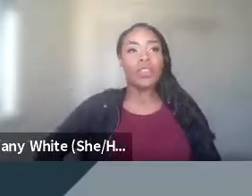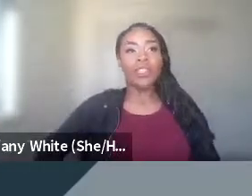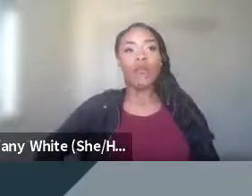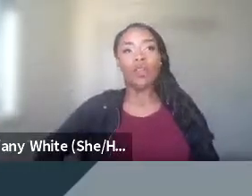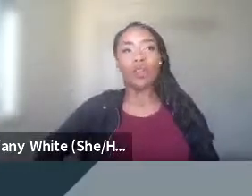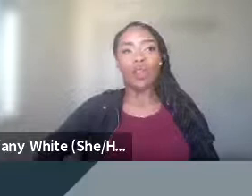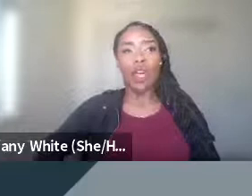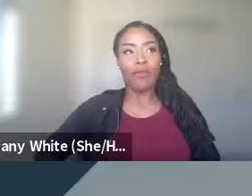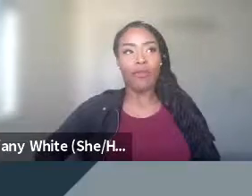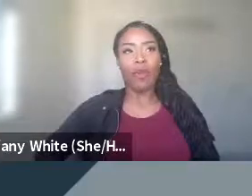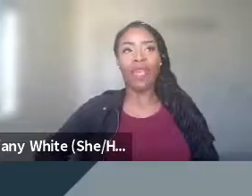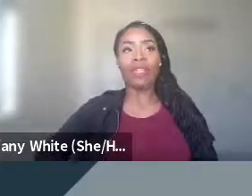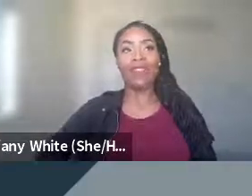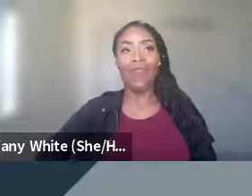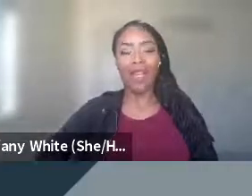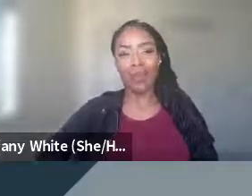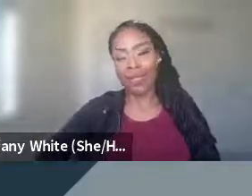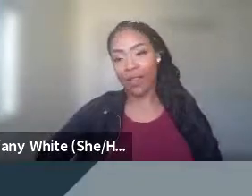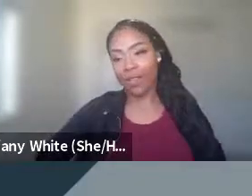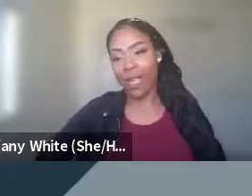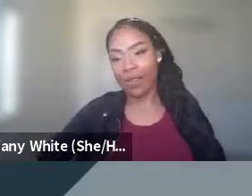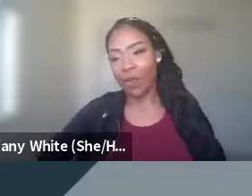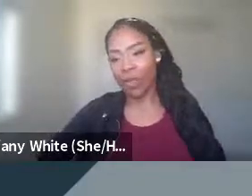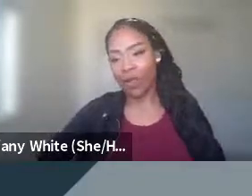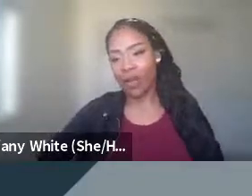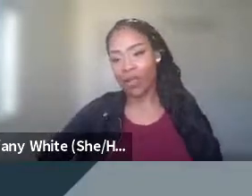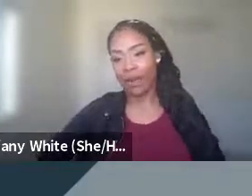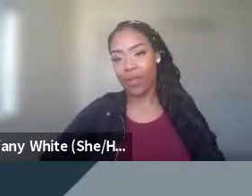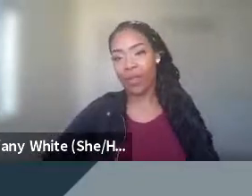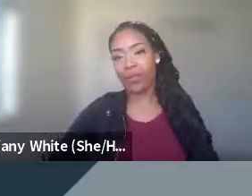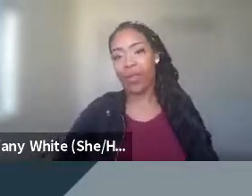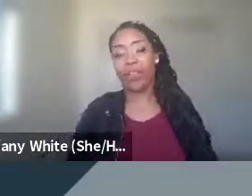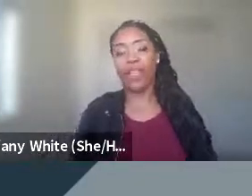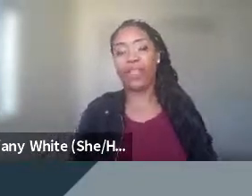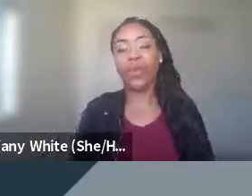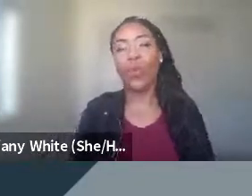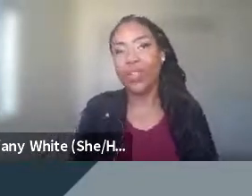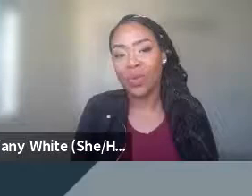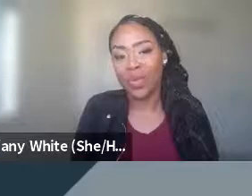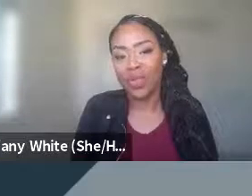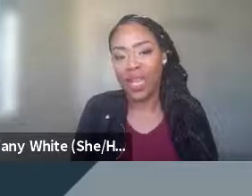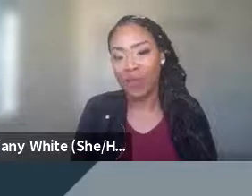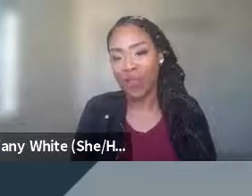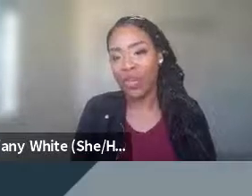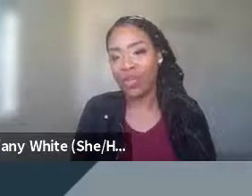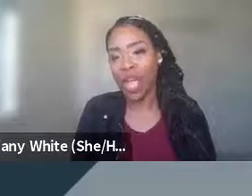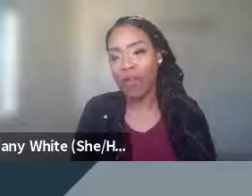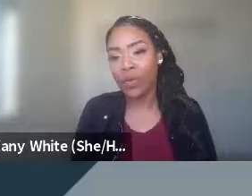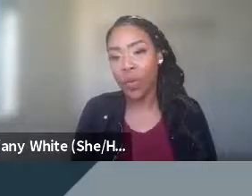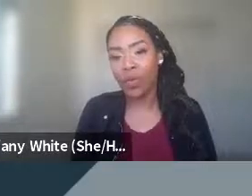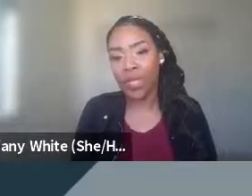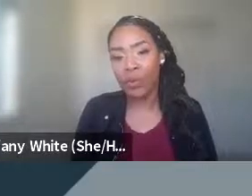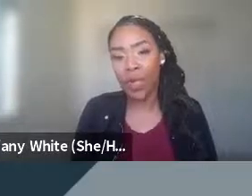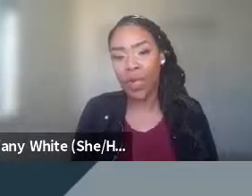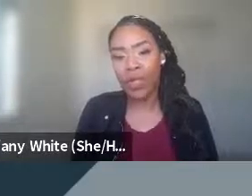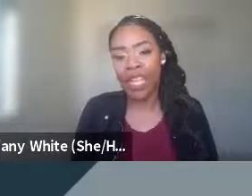our students comfortable enough with identifying themselves as formally incarcerated with you? And if they do, what do you do with that information? Have